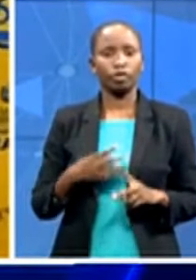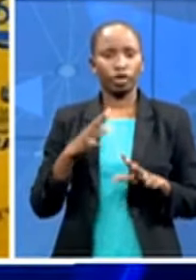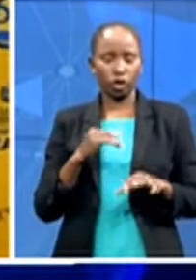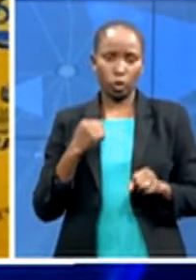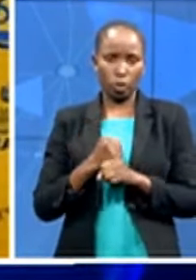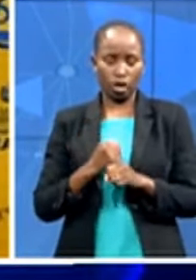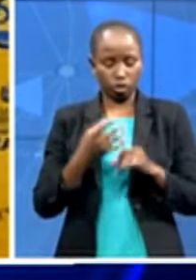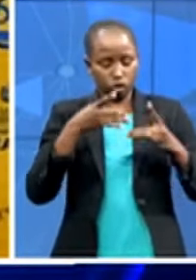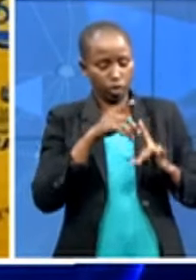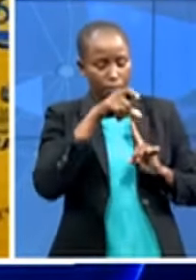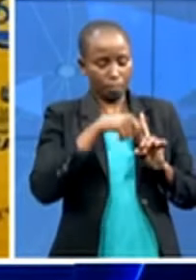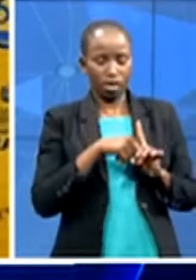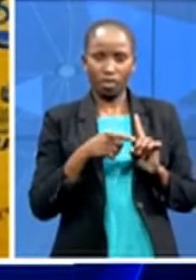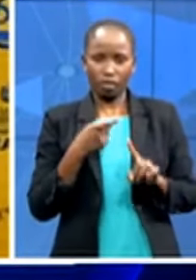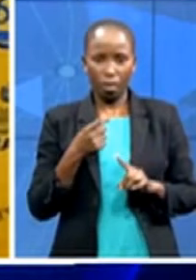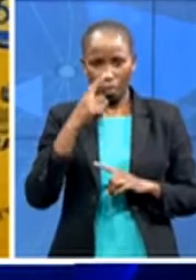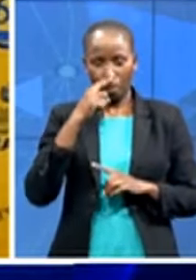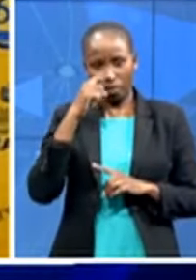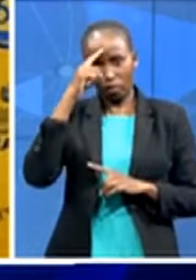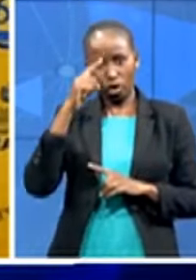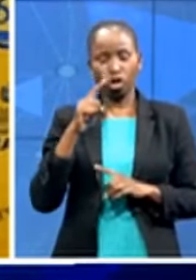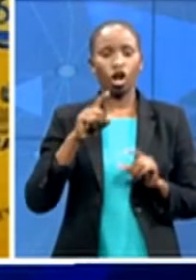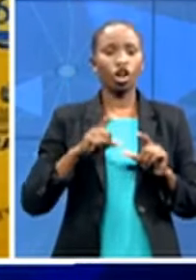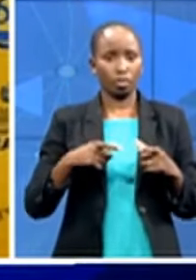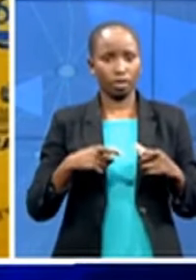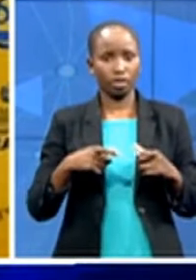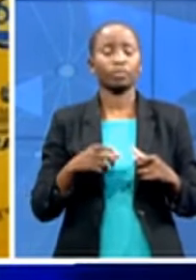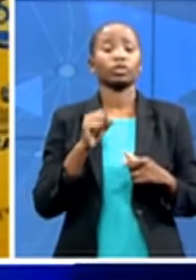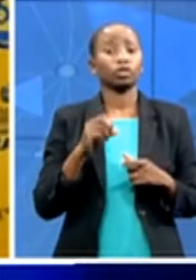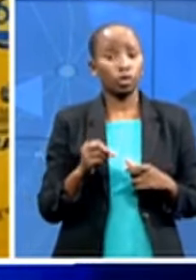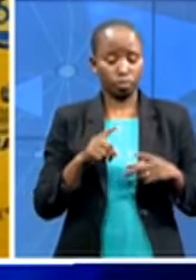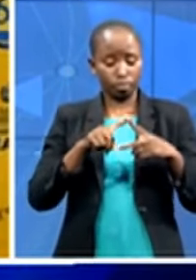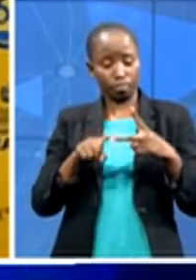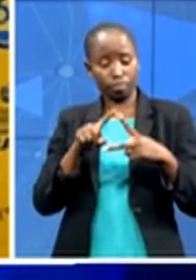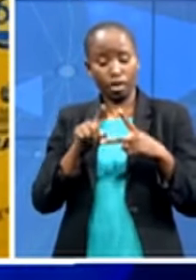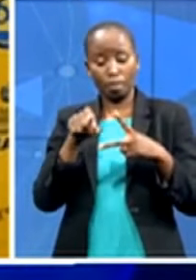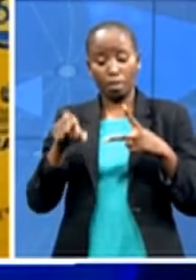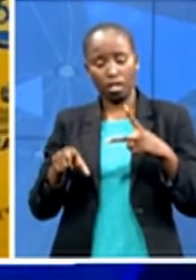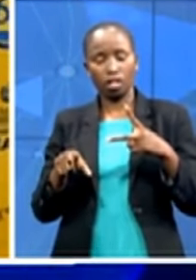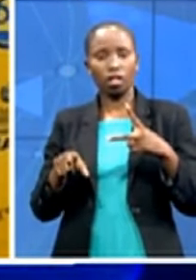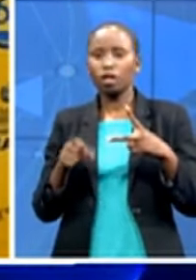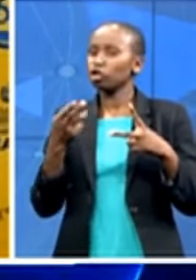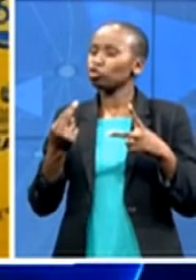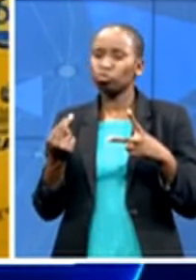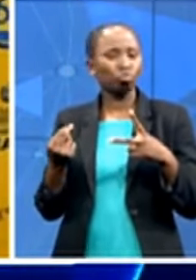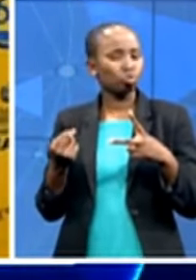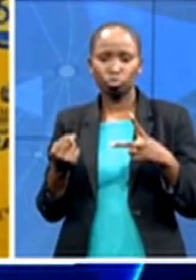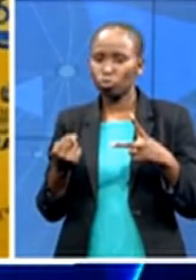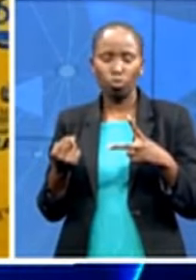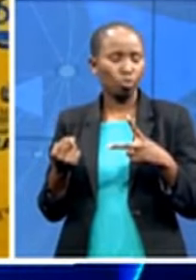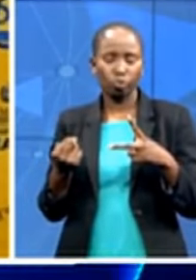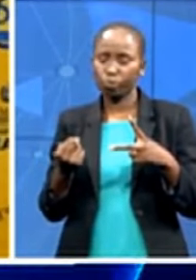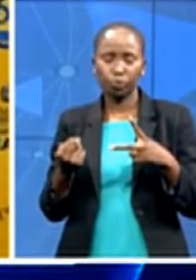community so these two individuals are not new to this particular sector they are familiar with the